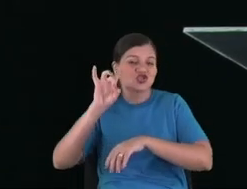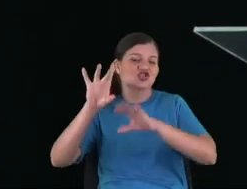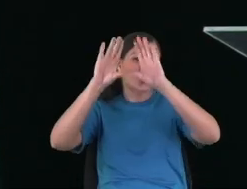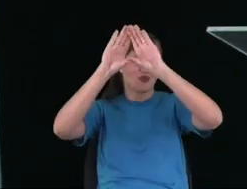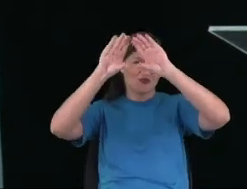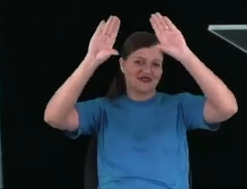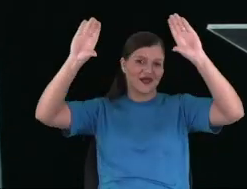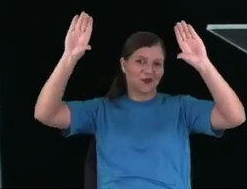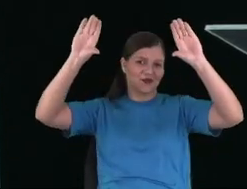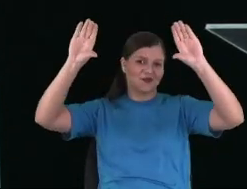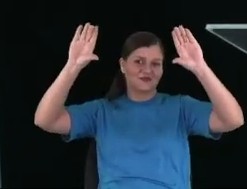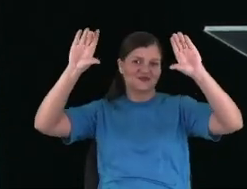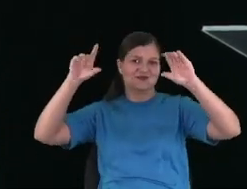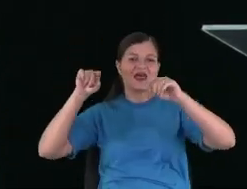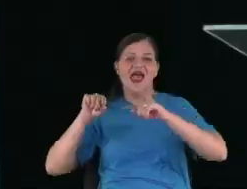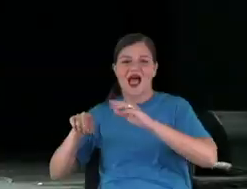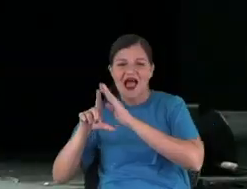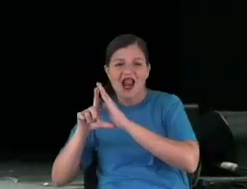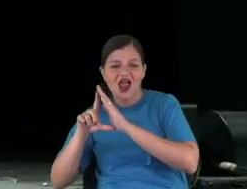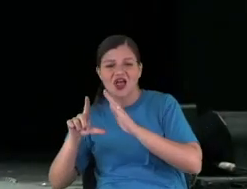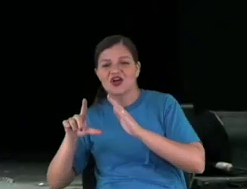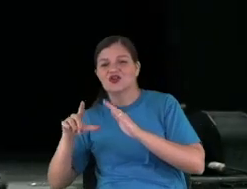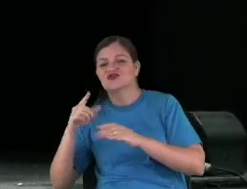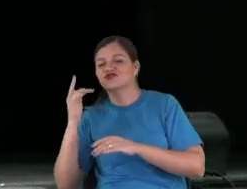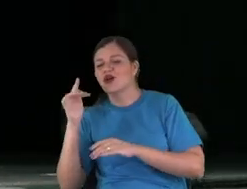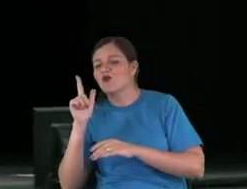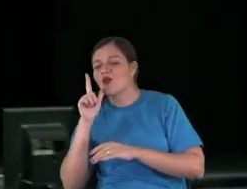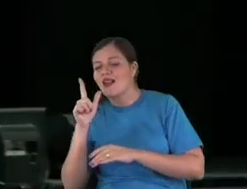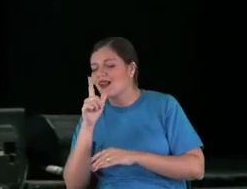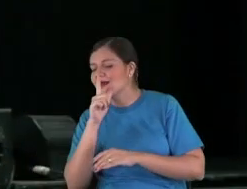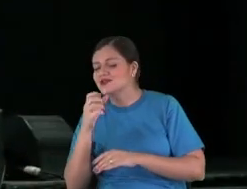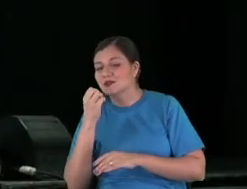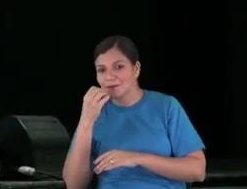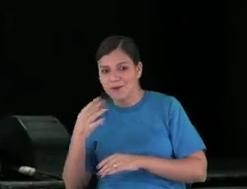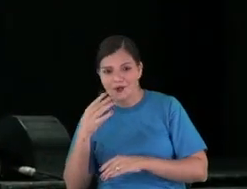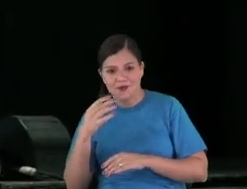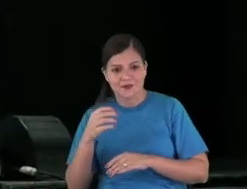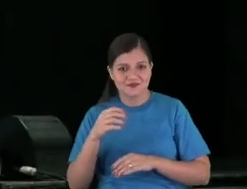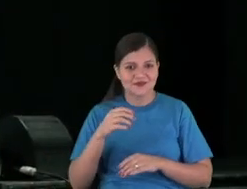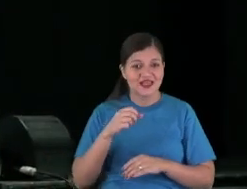say, hey, we go to you